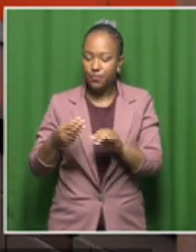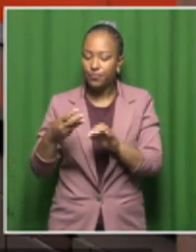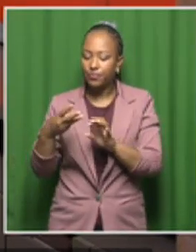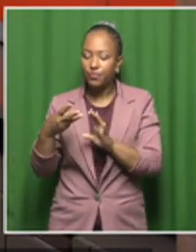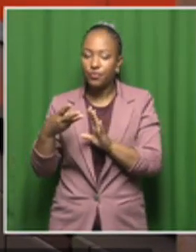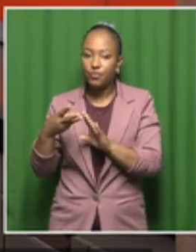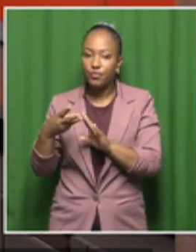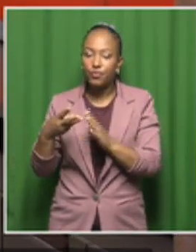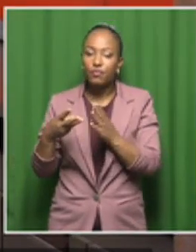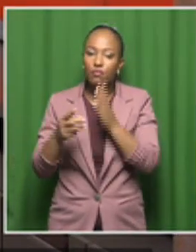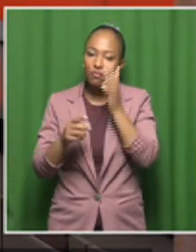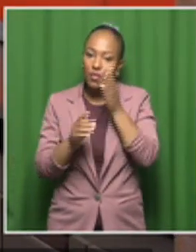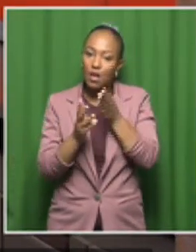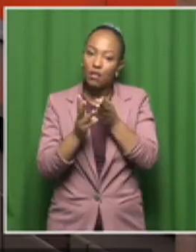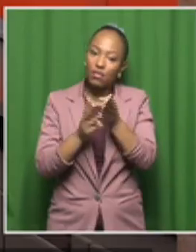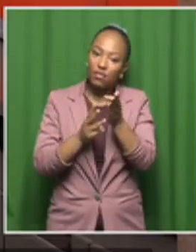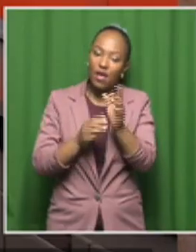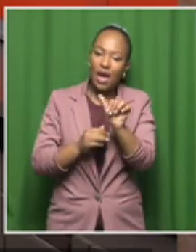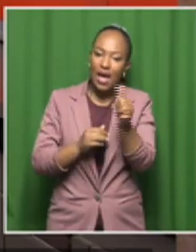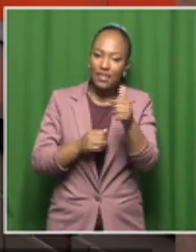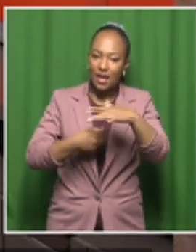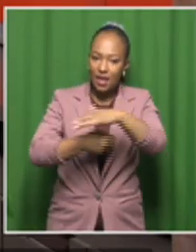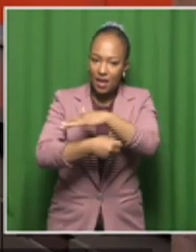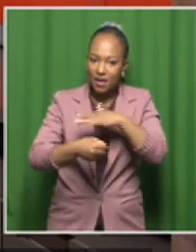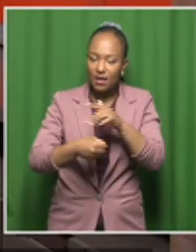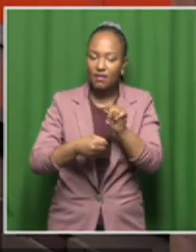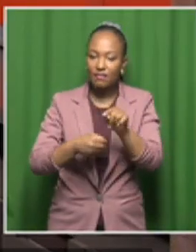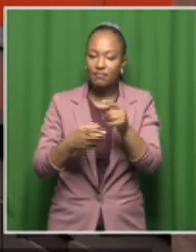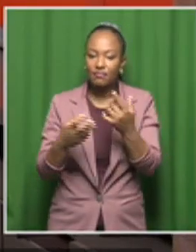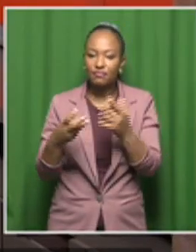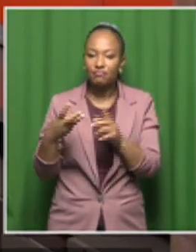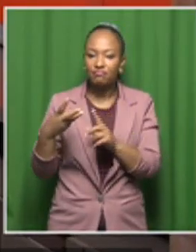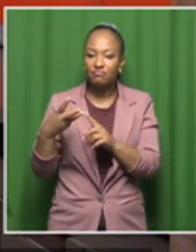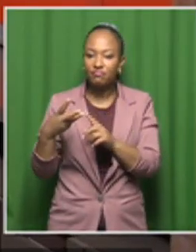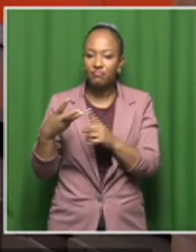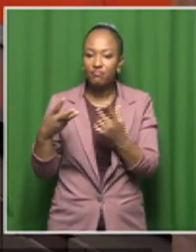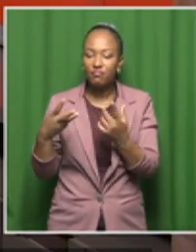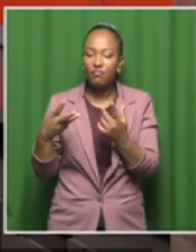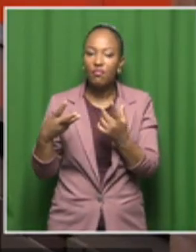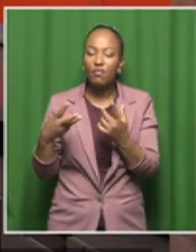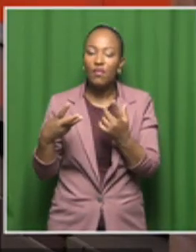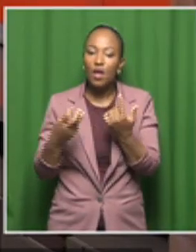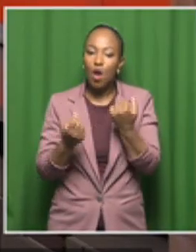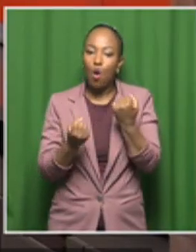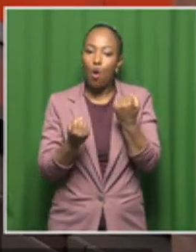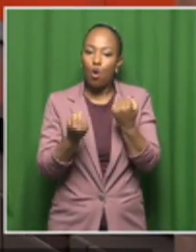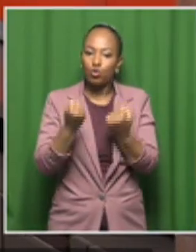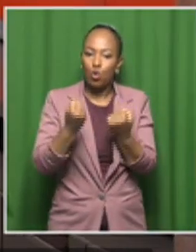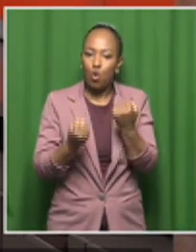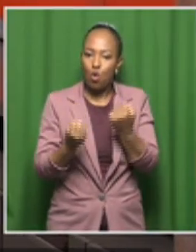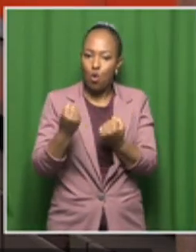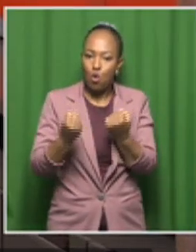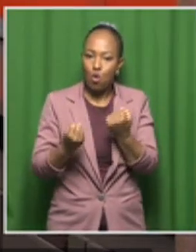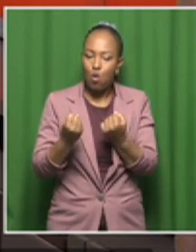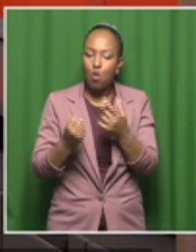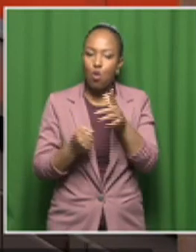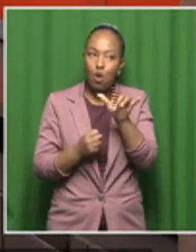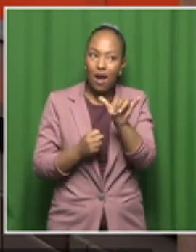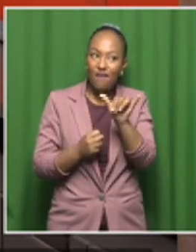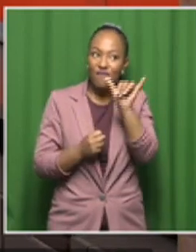niching into other areas and they are automotive studies, aviation and